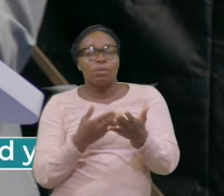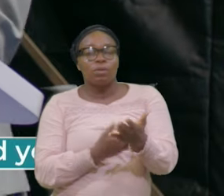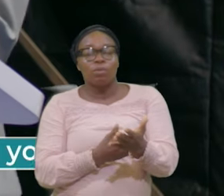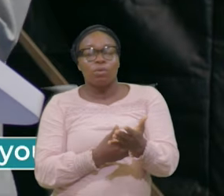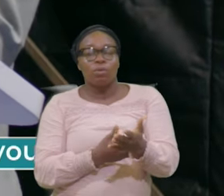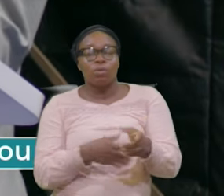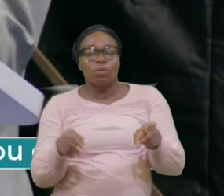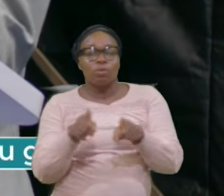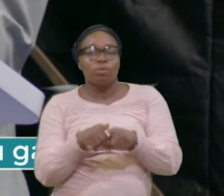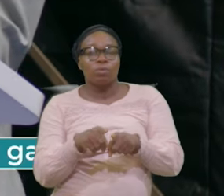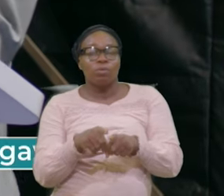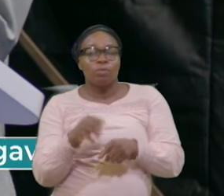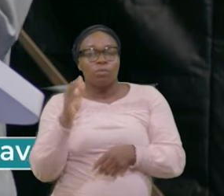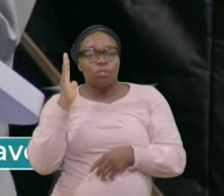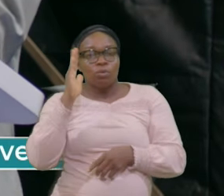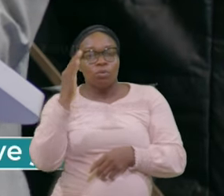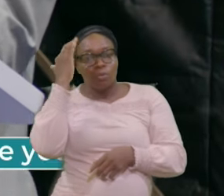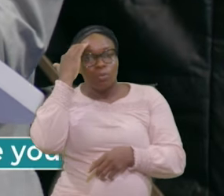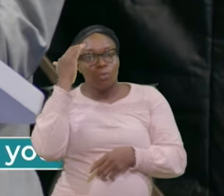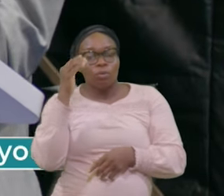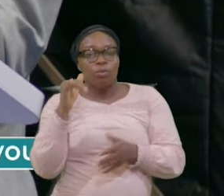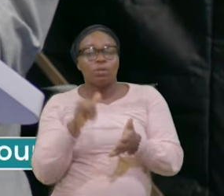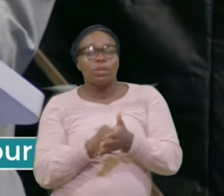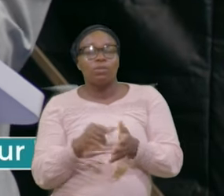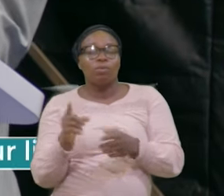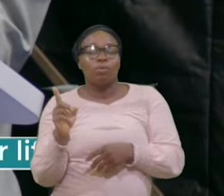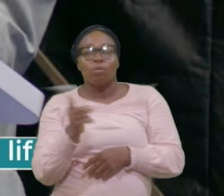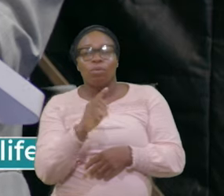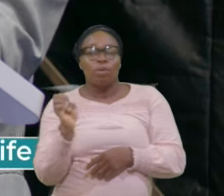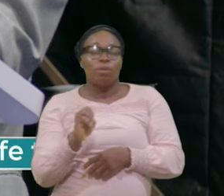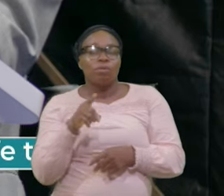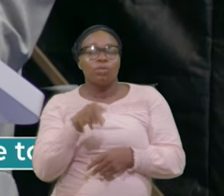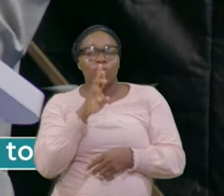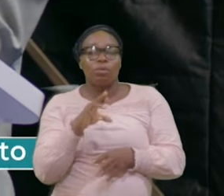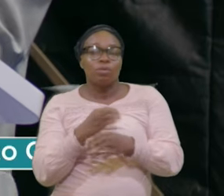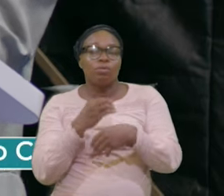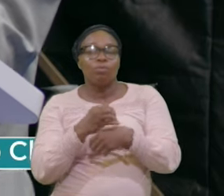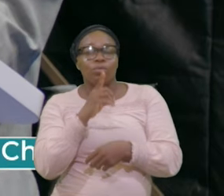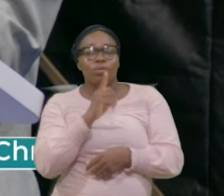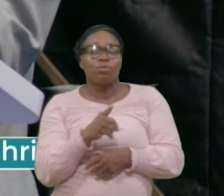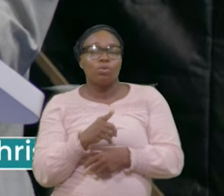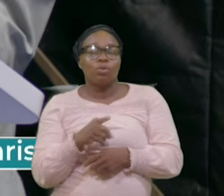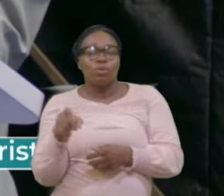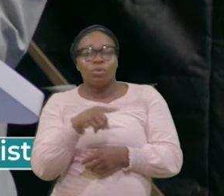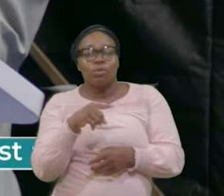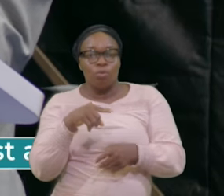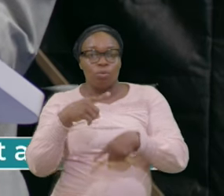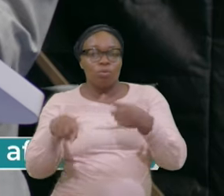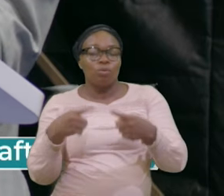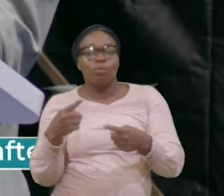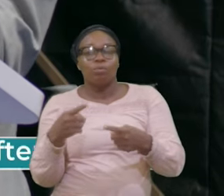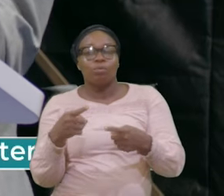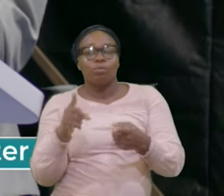Night I Think If I Wear In Your Own Shoe I Will Make Sure I Run After Them If If Know To Make